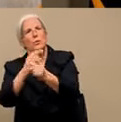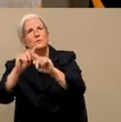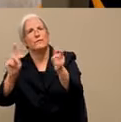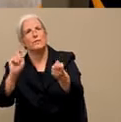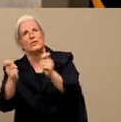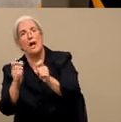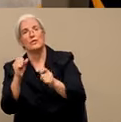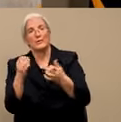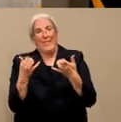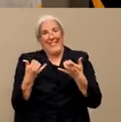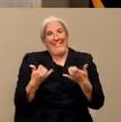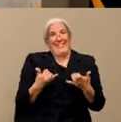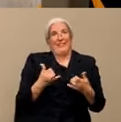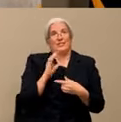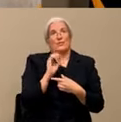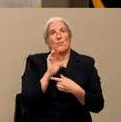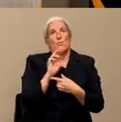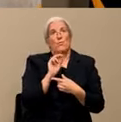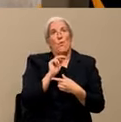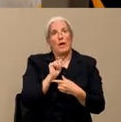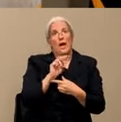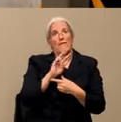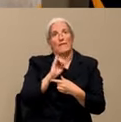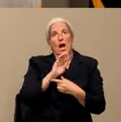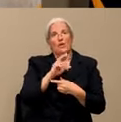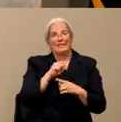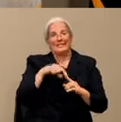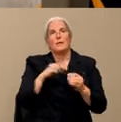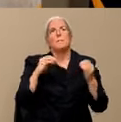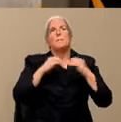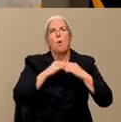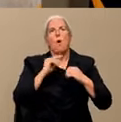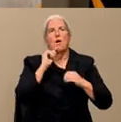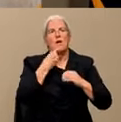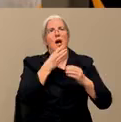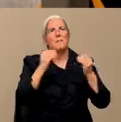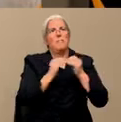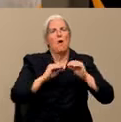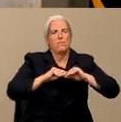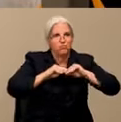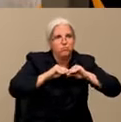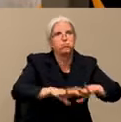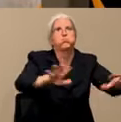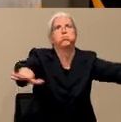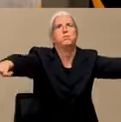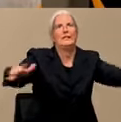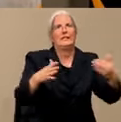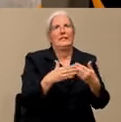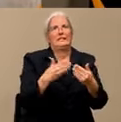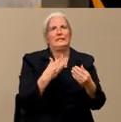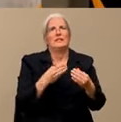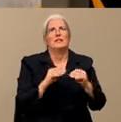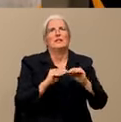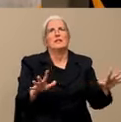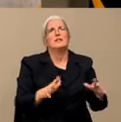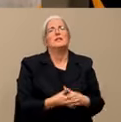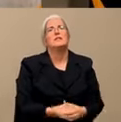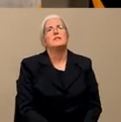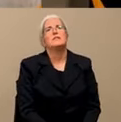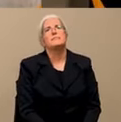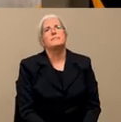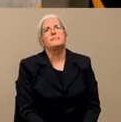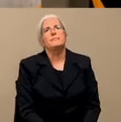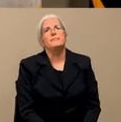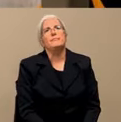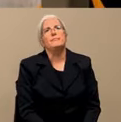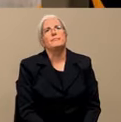as opposed to some of the other ones, easy to spread person in person. So is one of the challenges that, it's a virus, not a